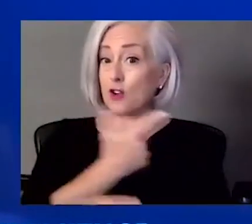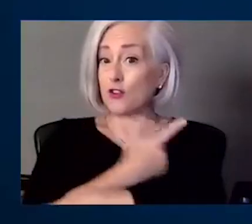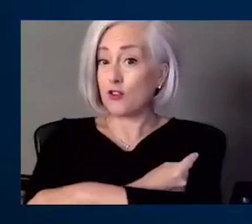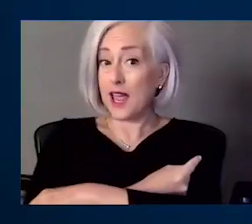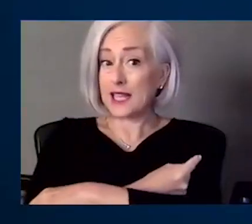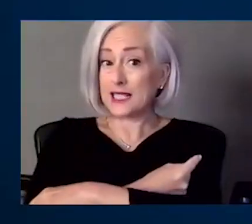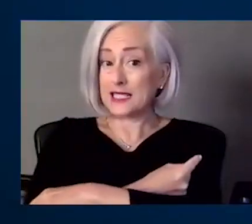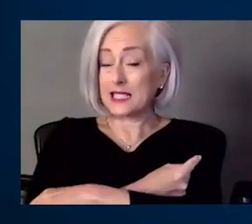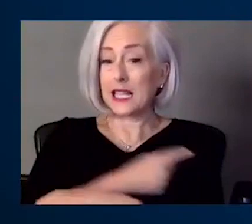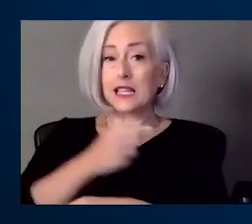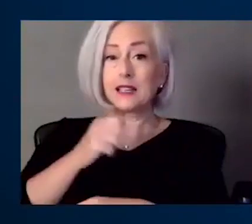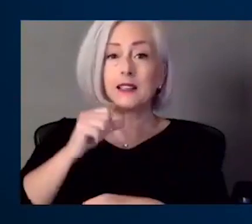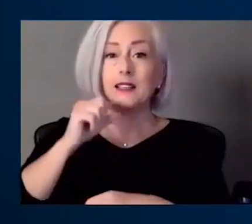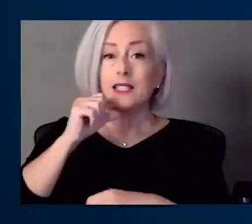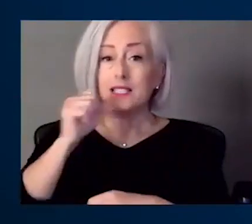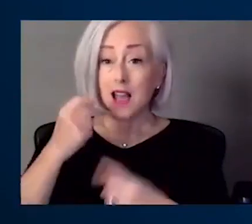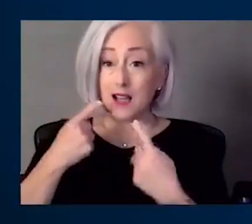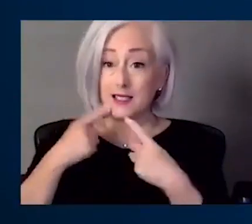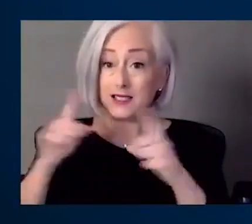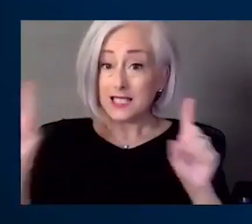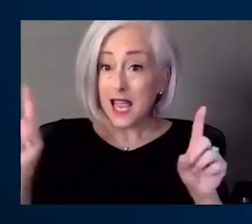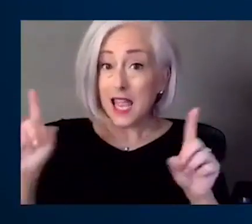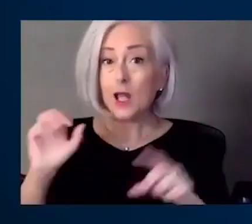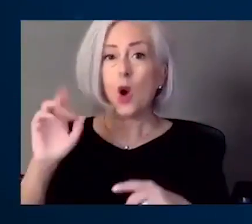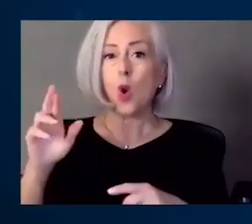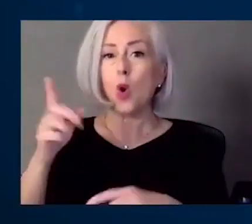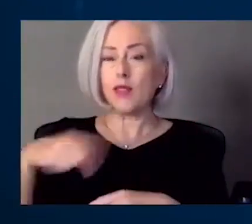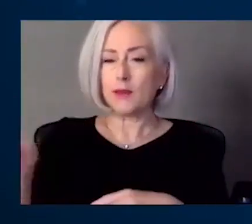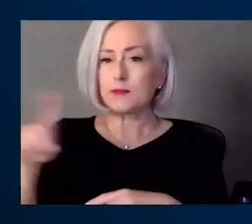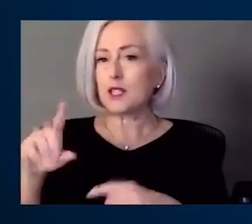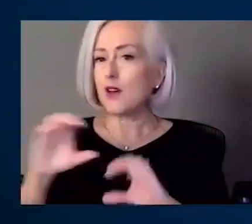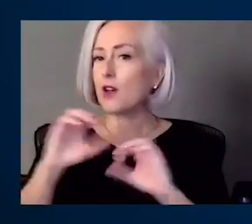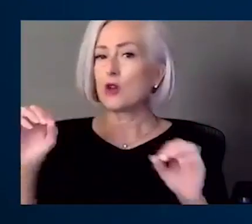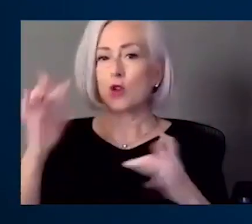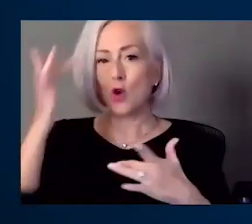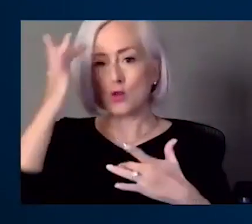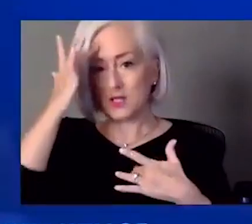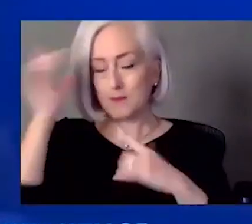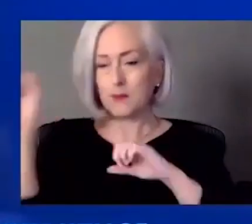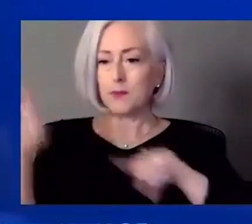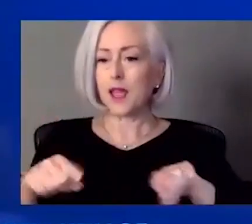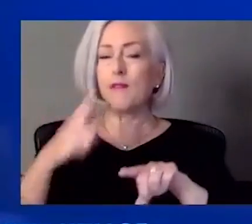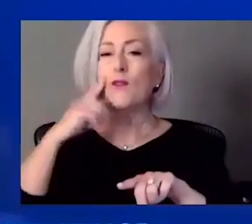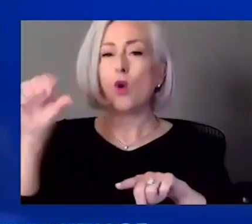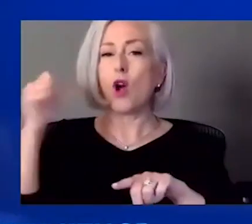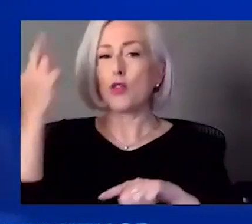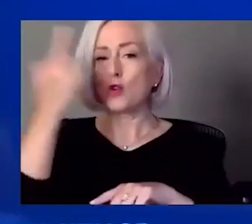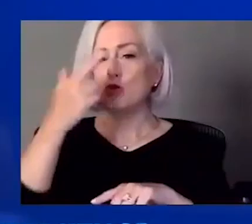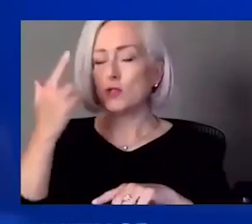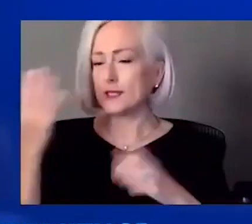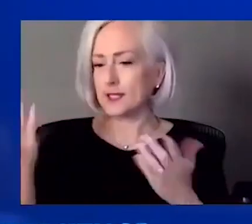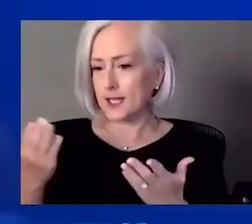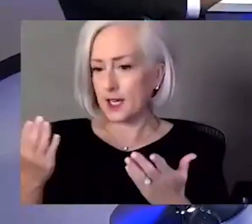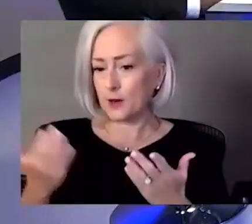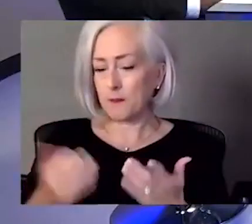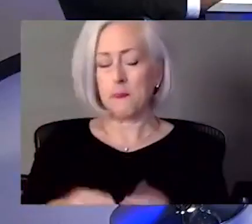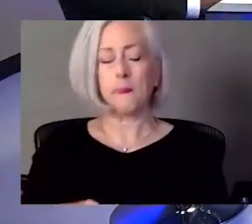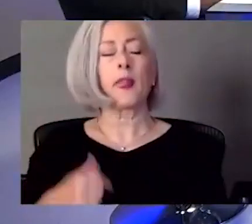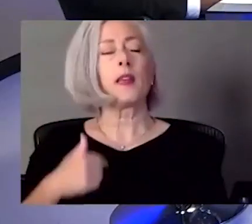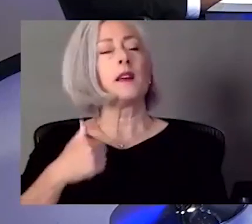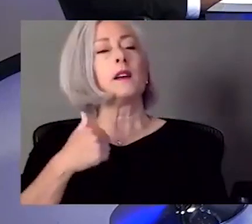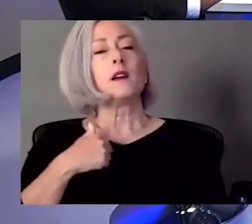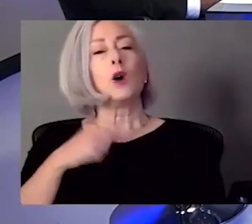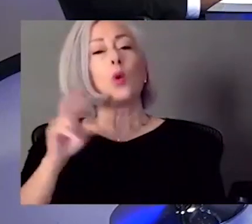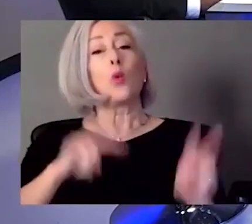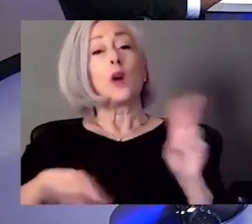didn't take, or you're saying that they were asymptomatic and they're here for the other things? Well, from looking at the charts, what it really seems like is that they